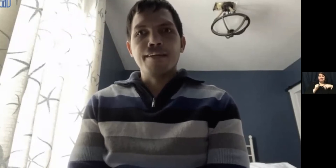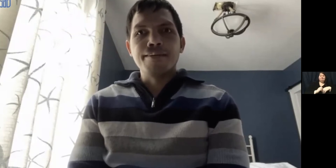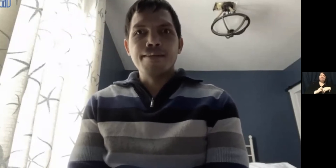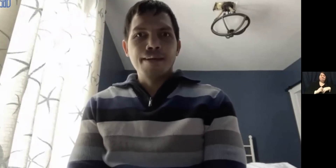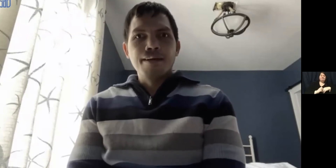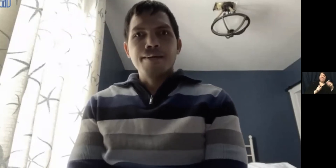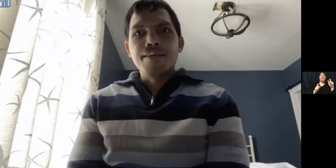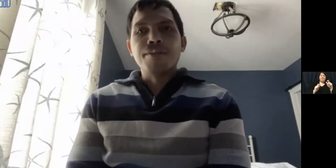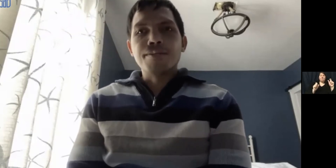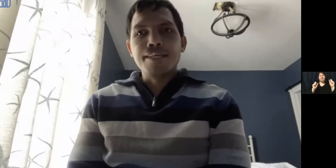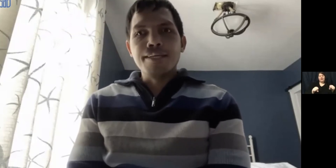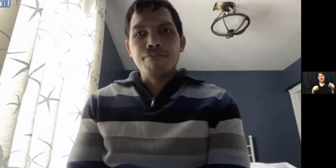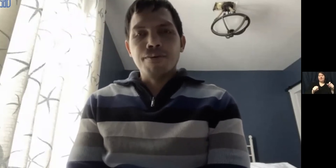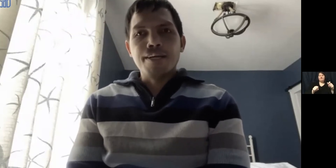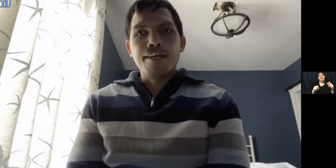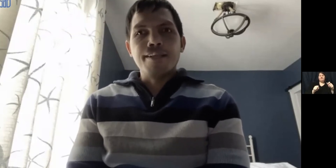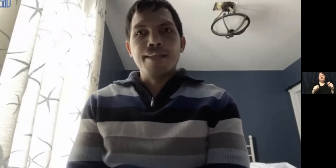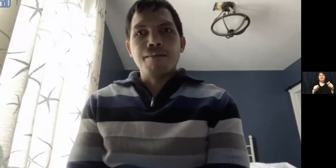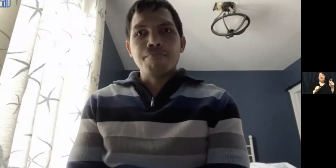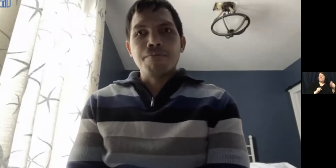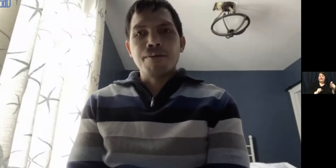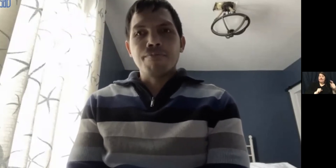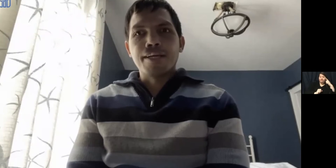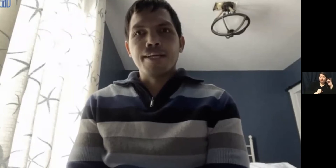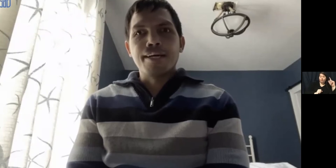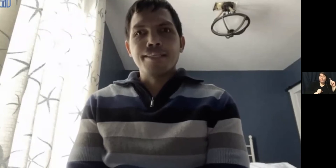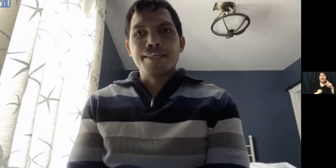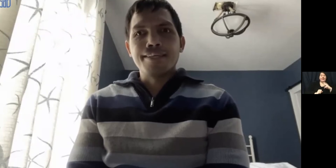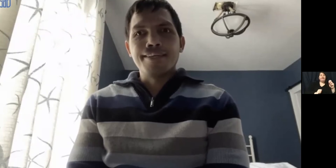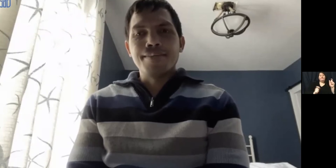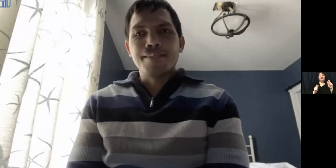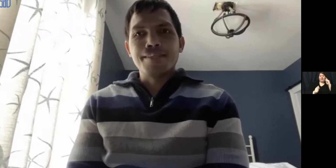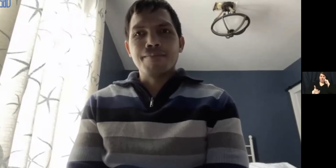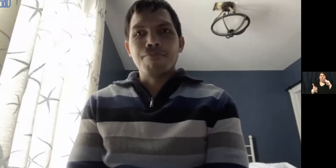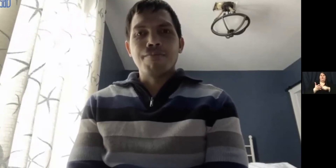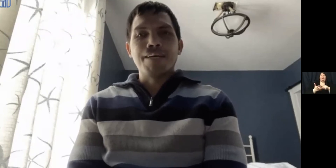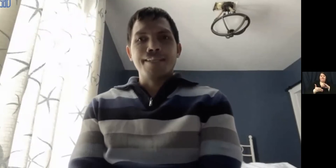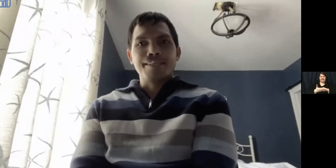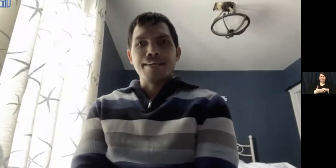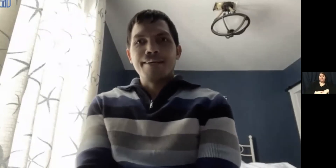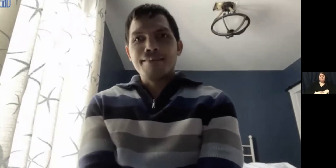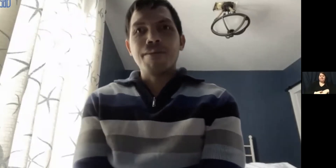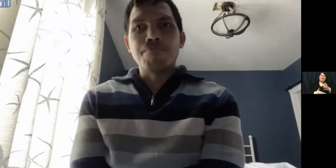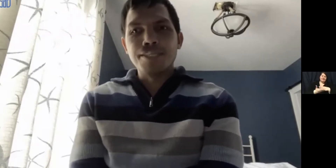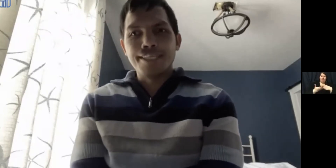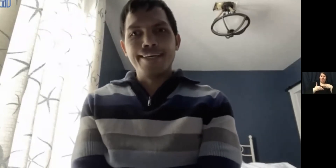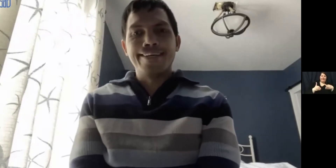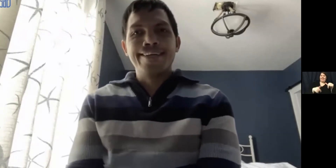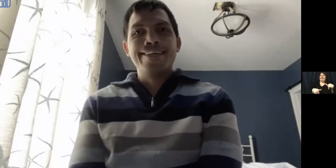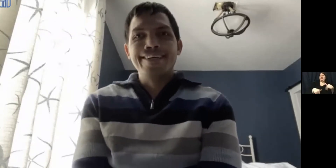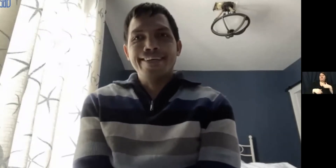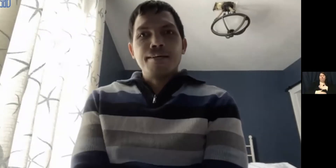people can, you know, there's a need for it and that people can recognize it in some form like this. I really